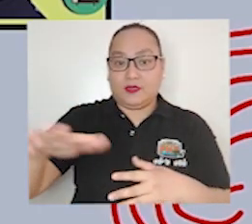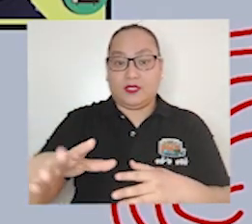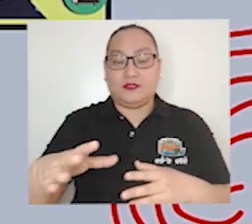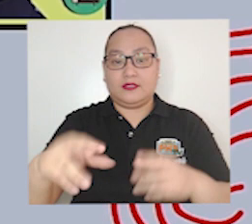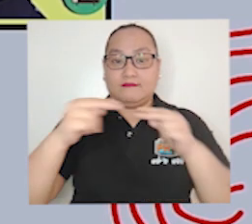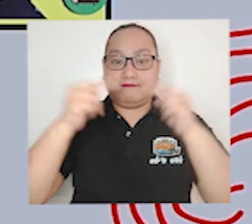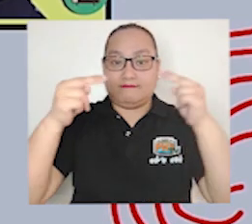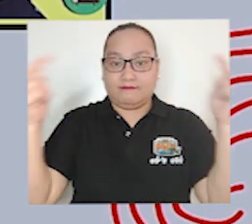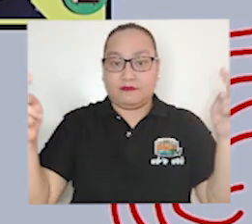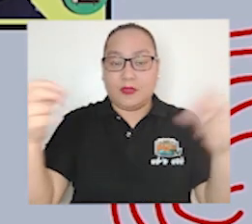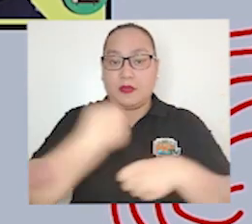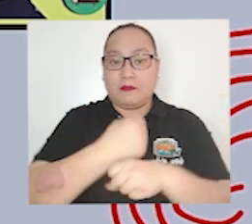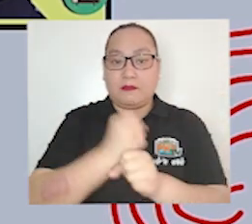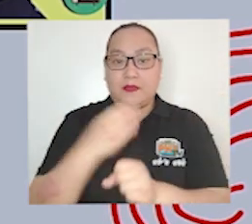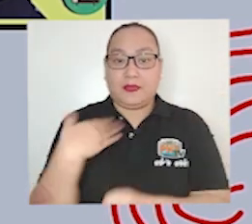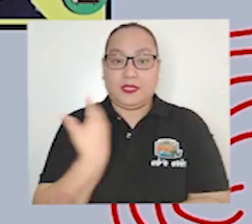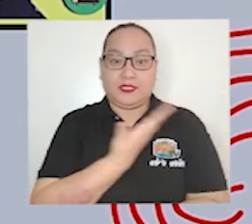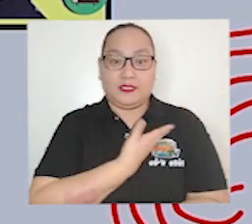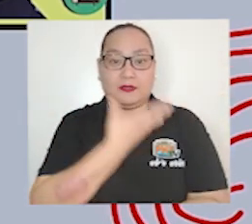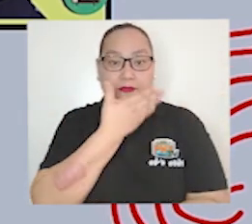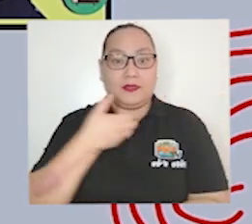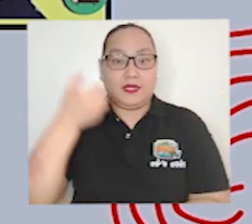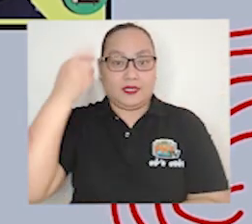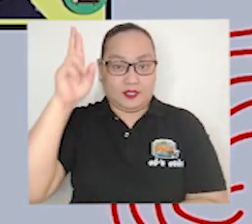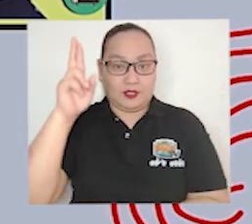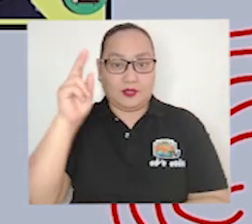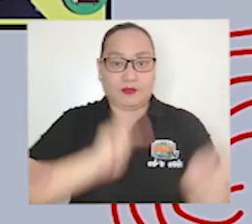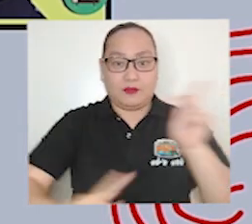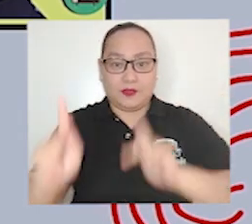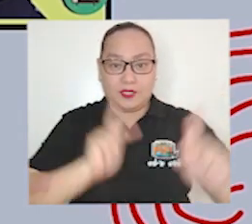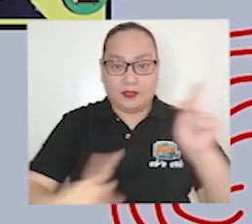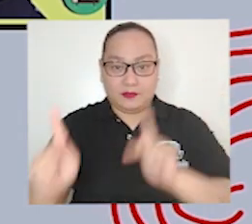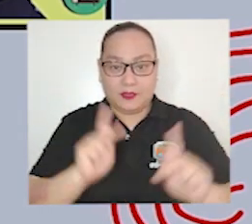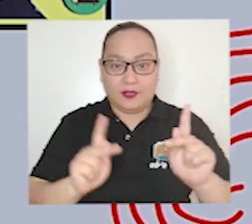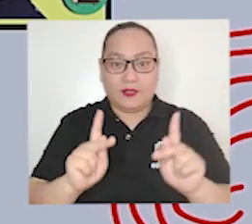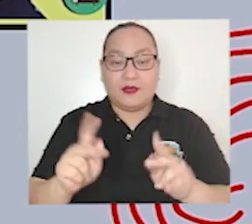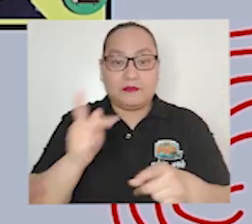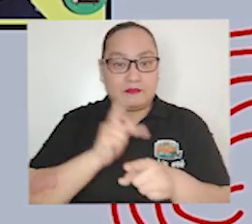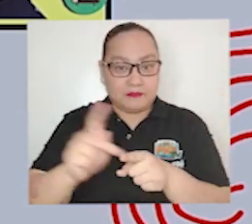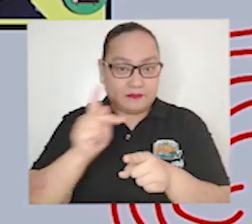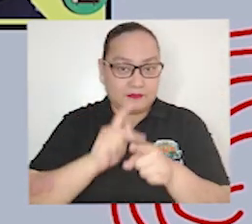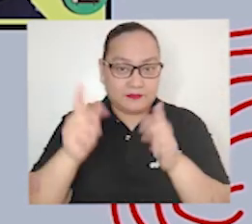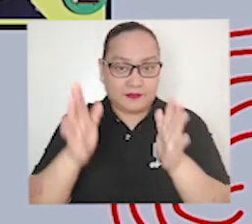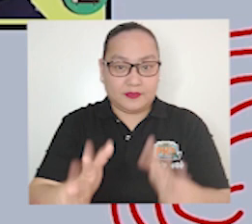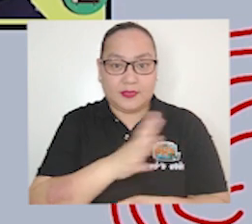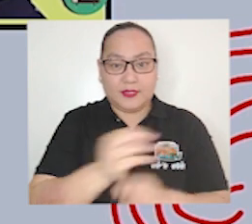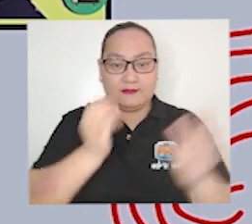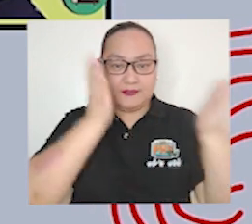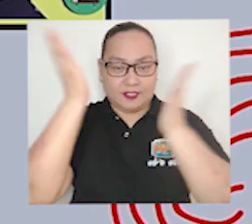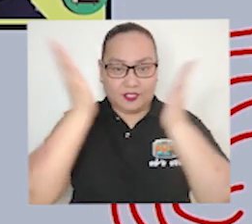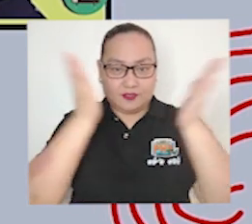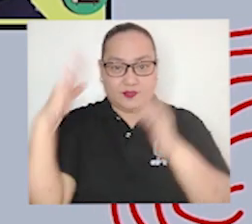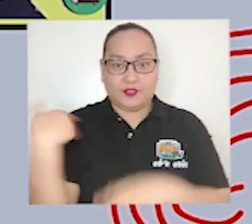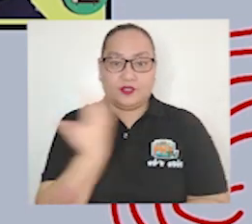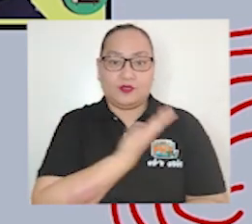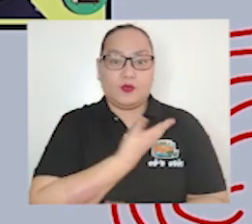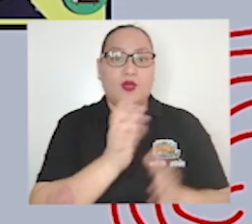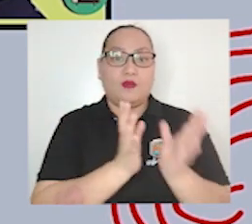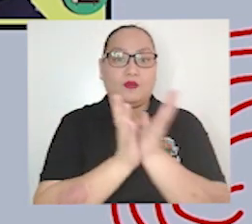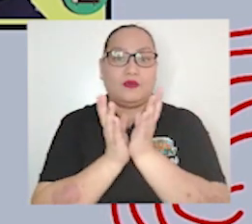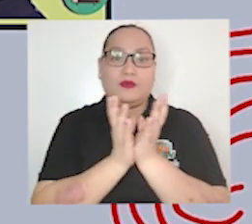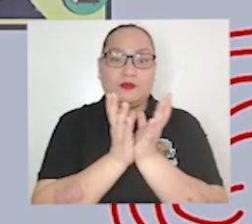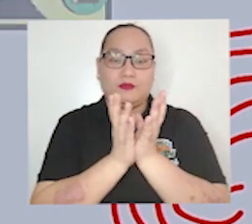makes us better people better citizens better professionals and better servants to our